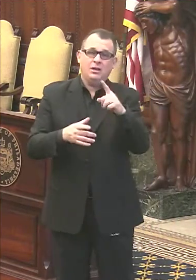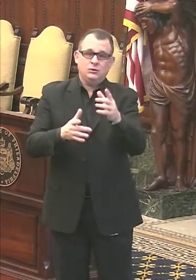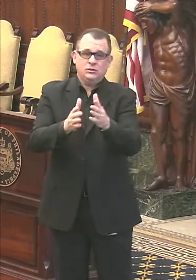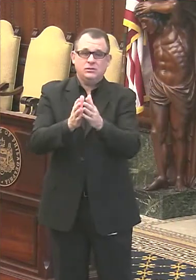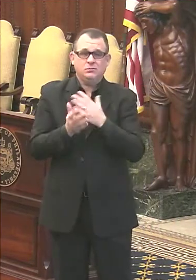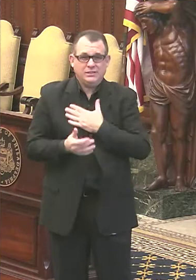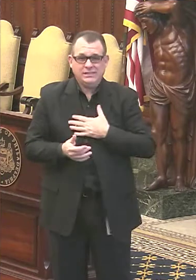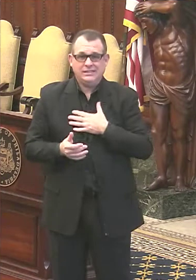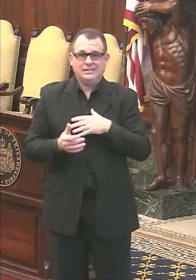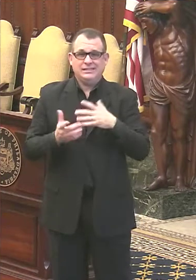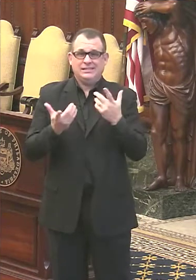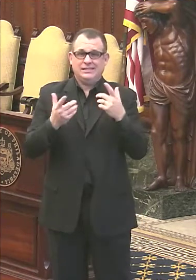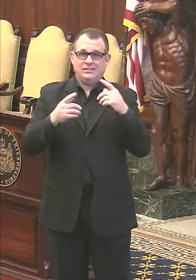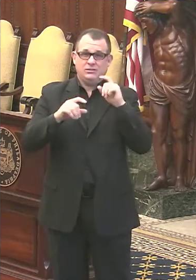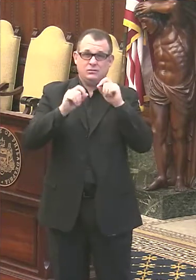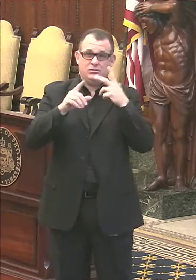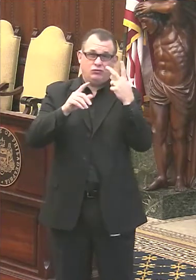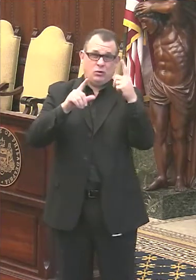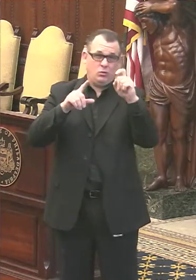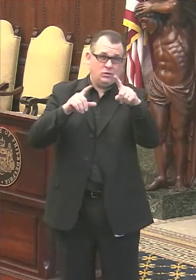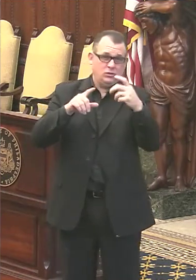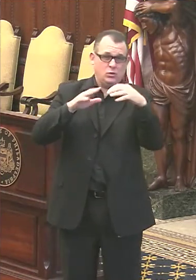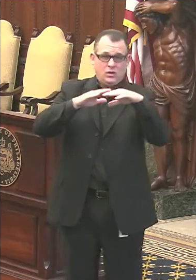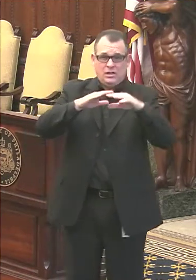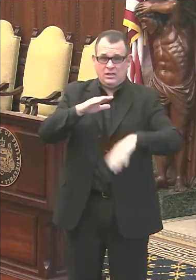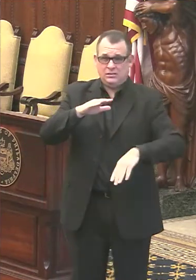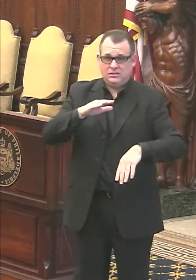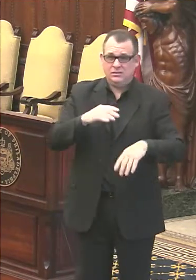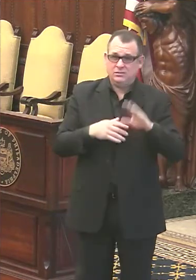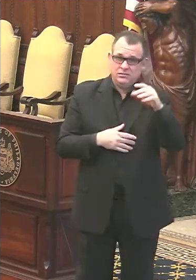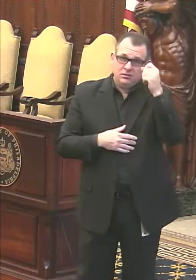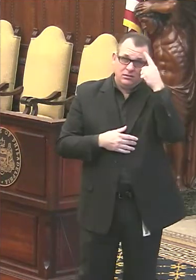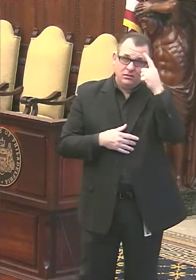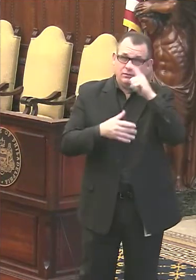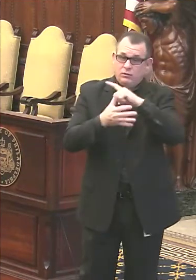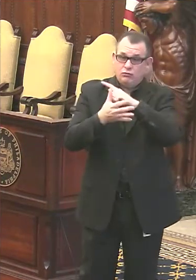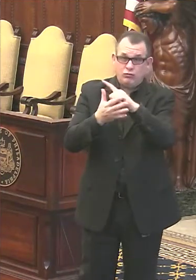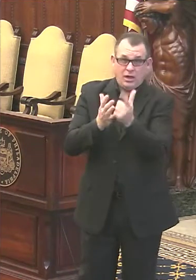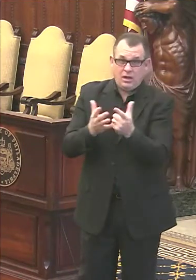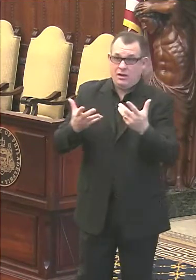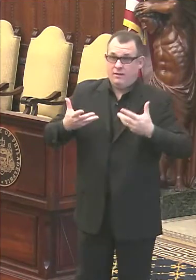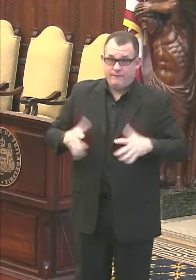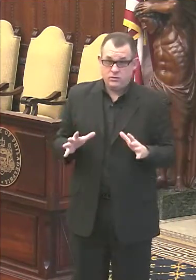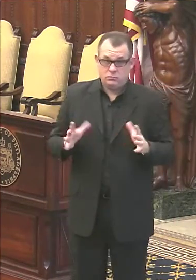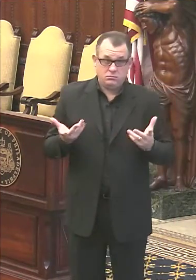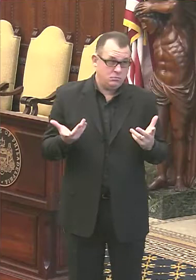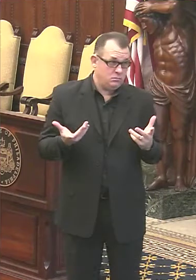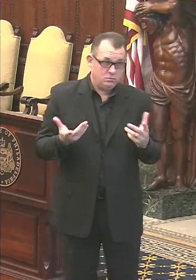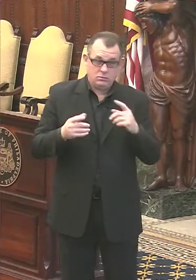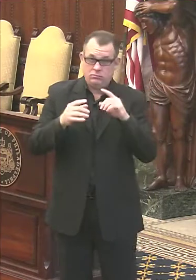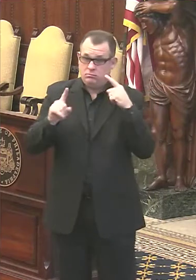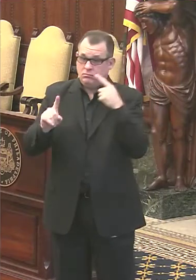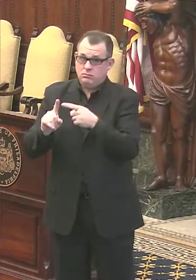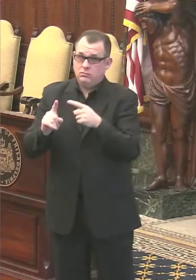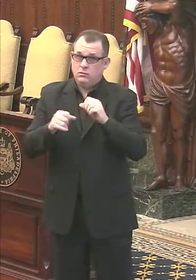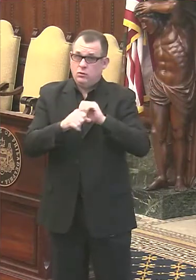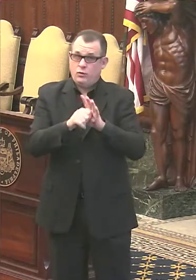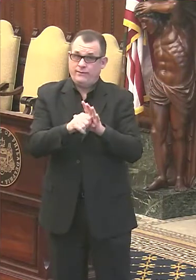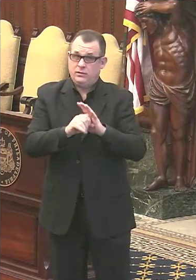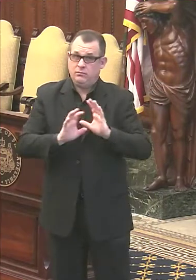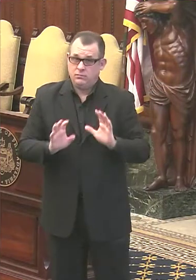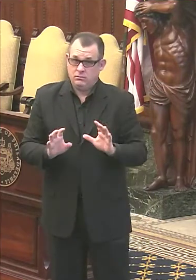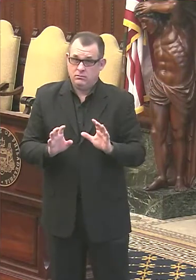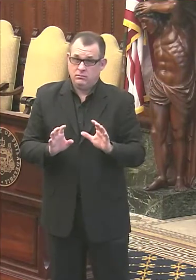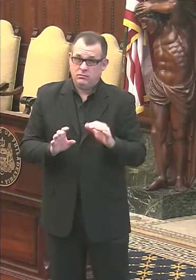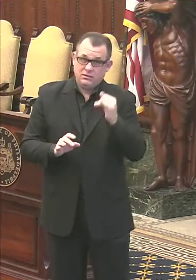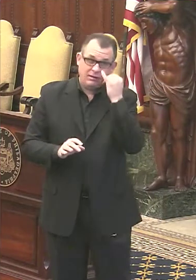three or fewer. And of course, the first round of questions should be on the topic of COVID-19. If we